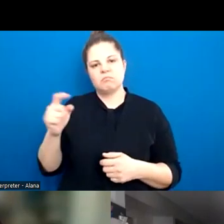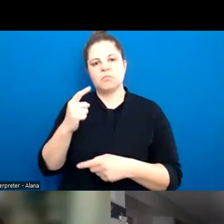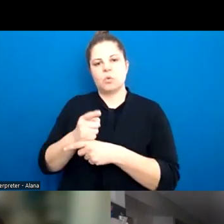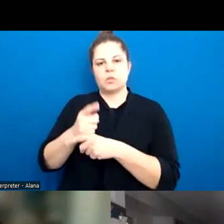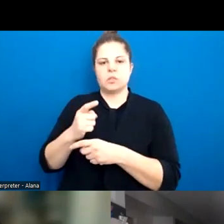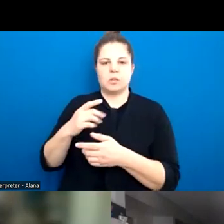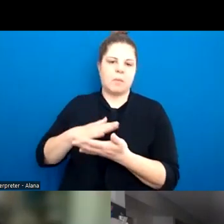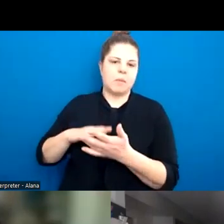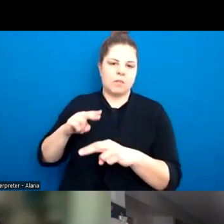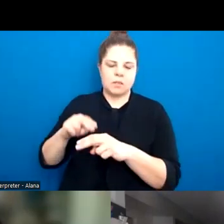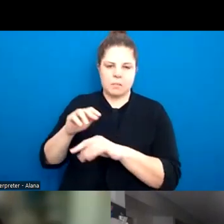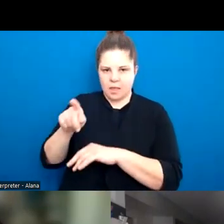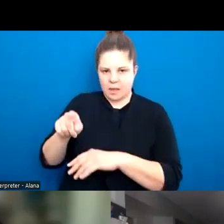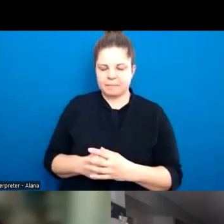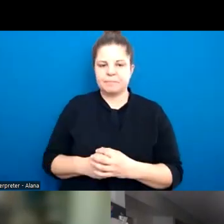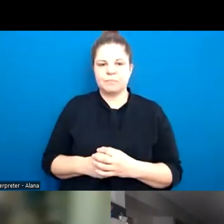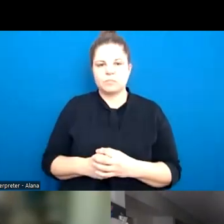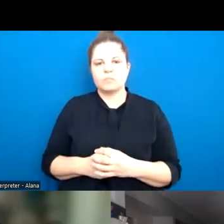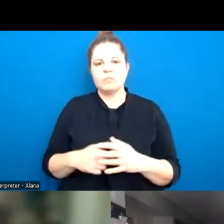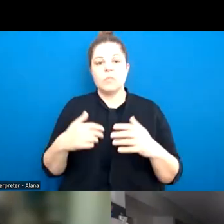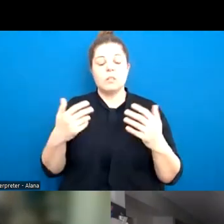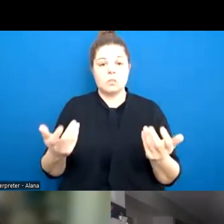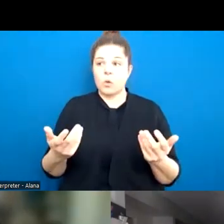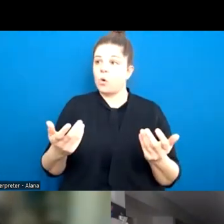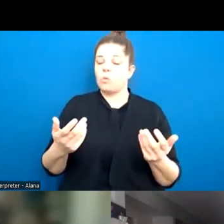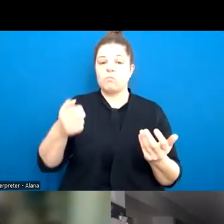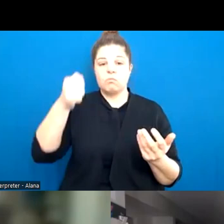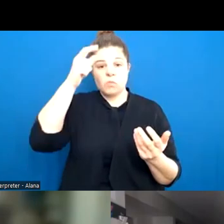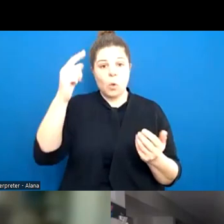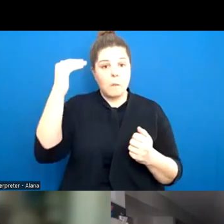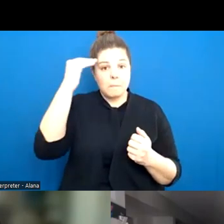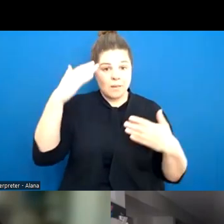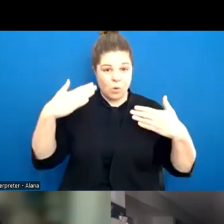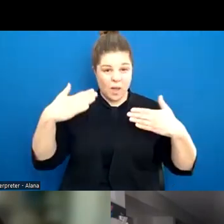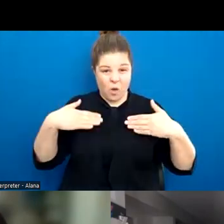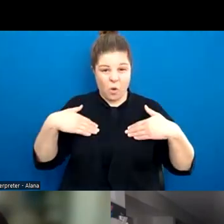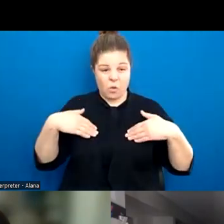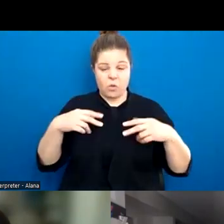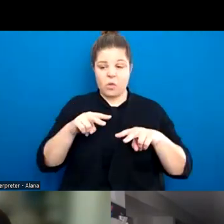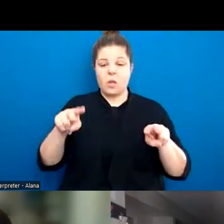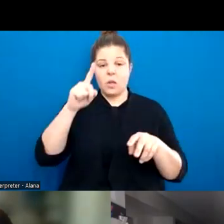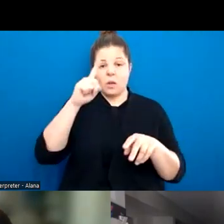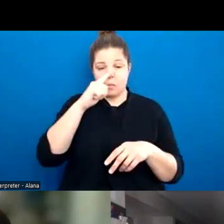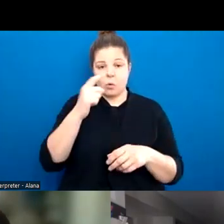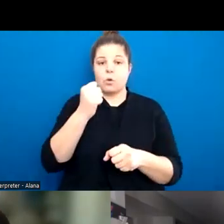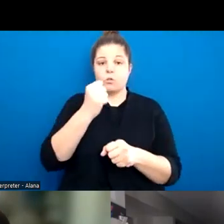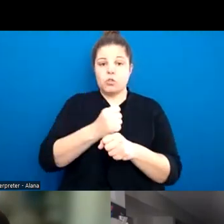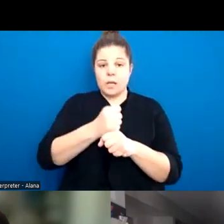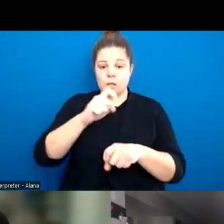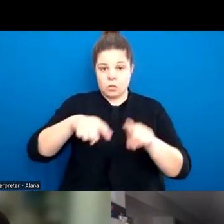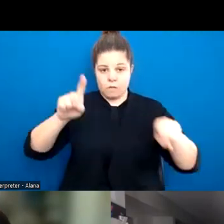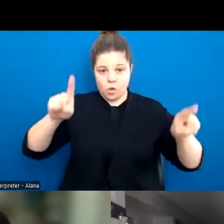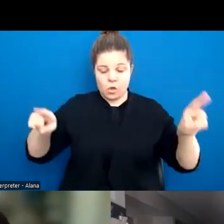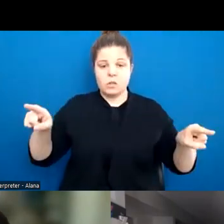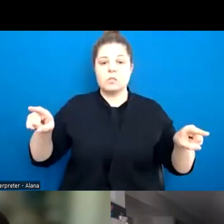And, yeah, and it is, you know, the statistics on the mental health of gender diverse and sexuality diverse young people is